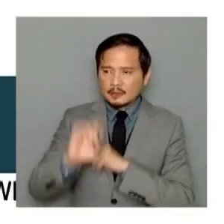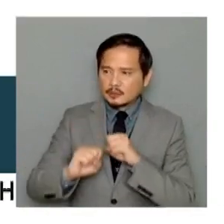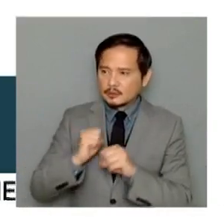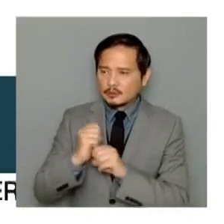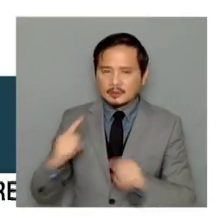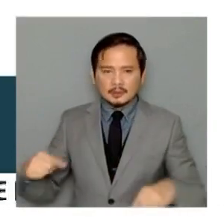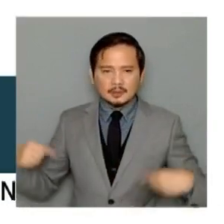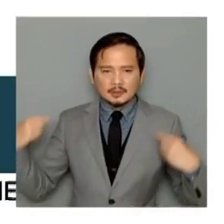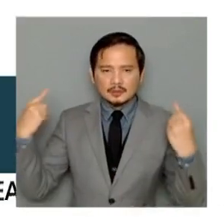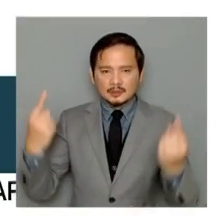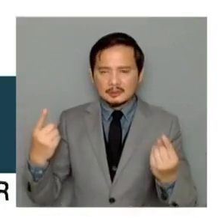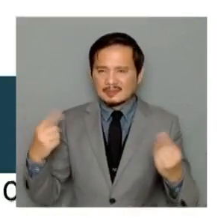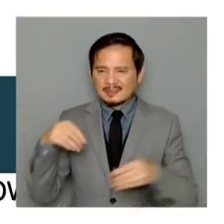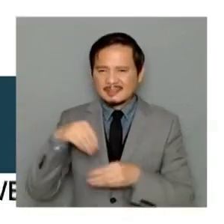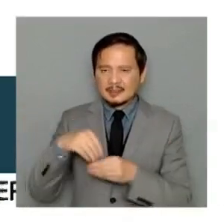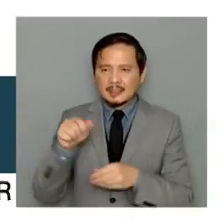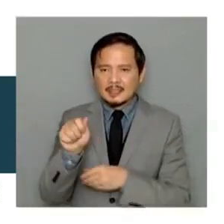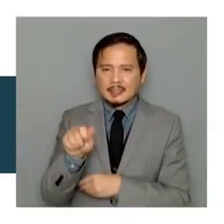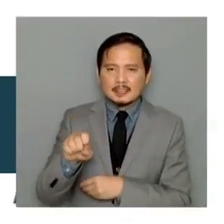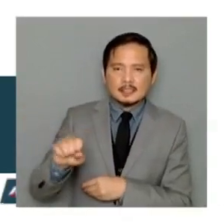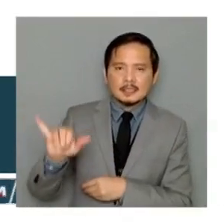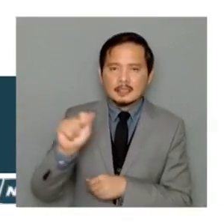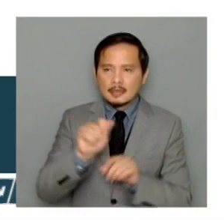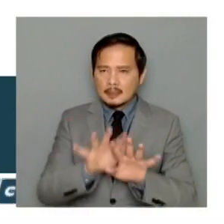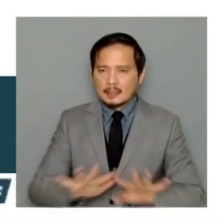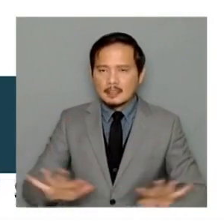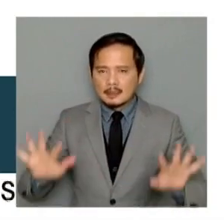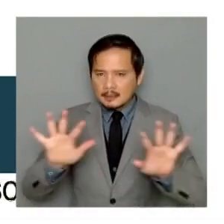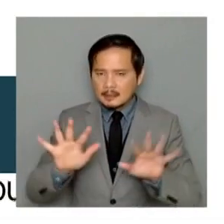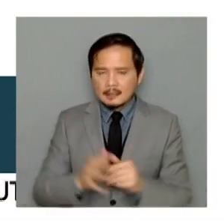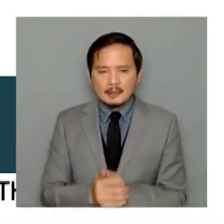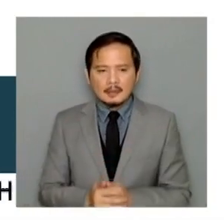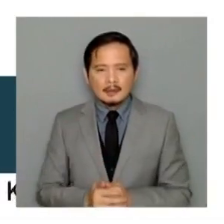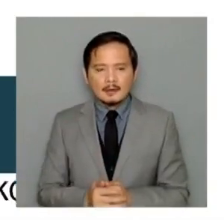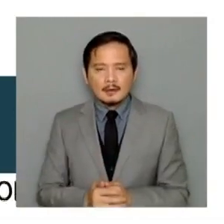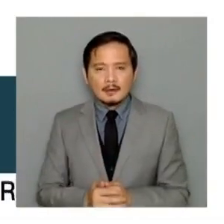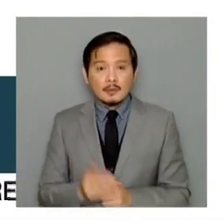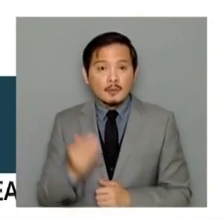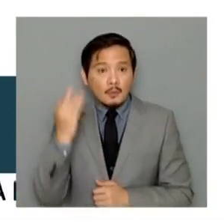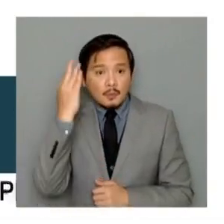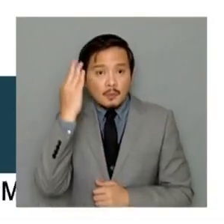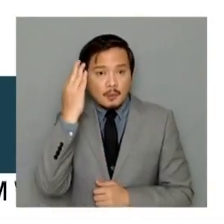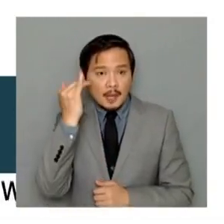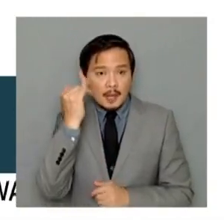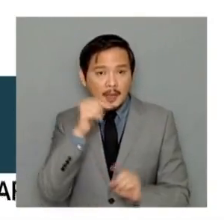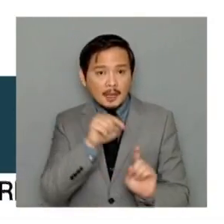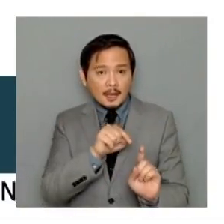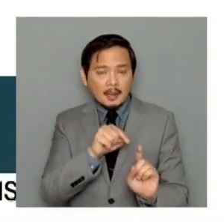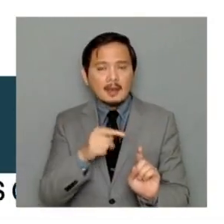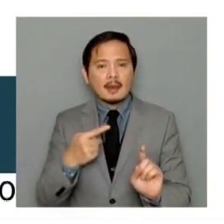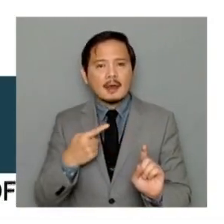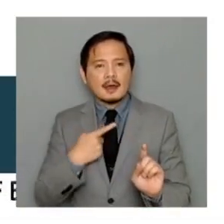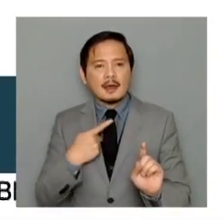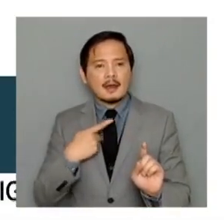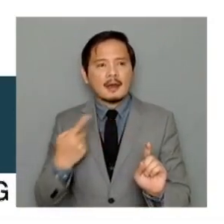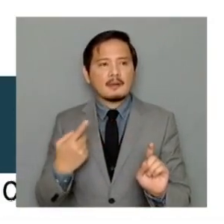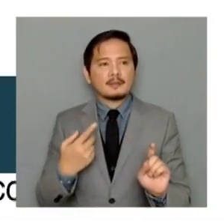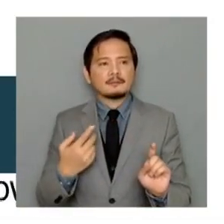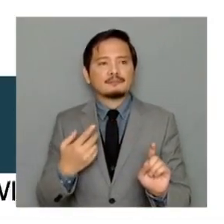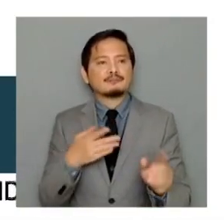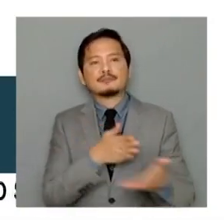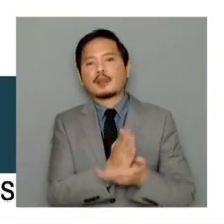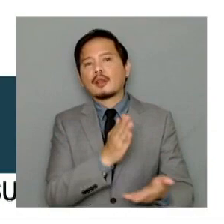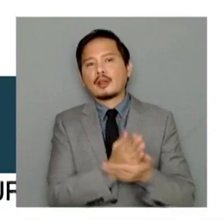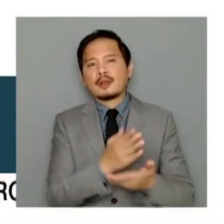the region. And this is because there is a culture of impunity perpetuated by the